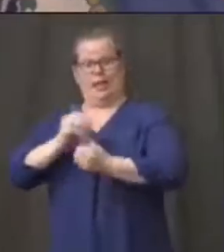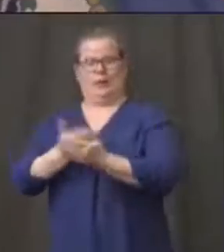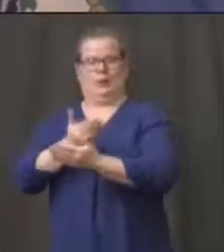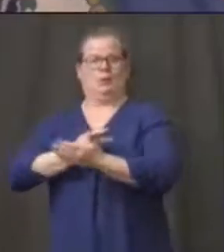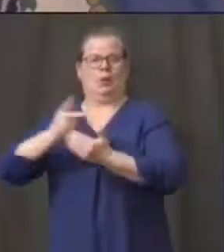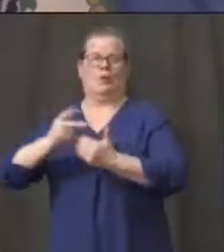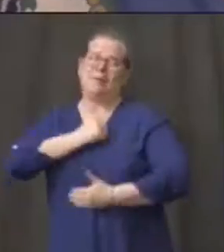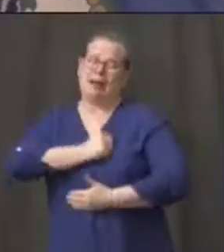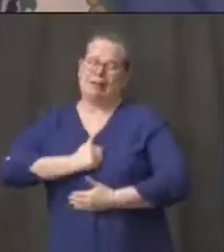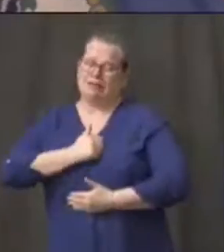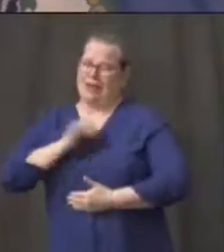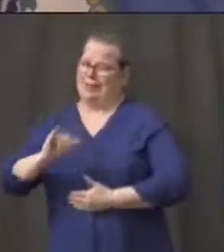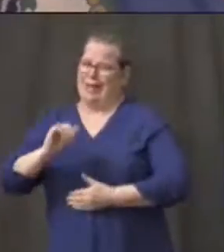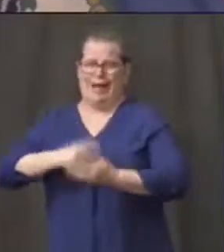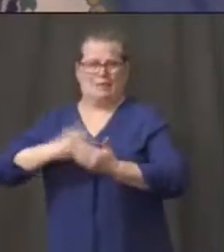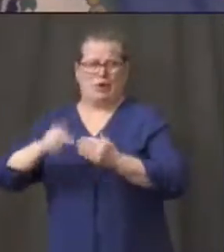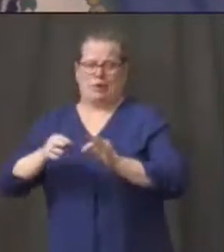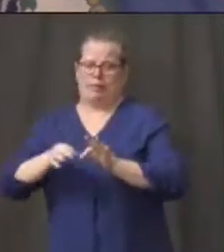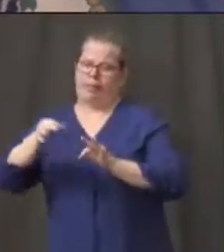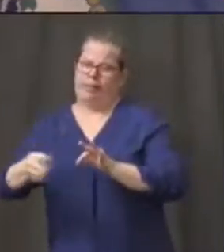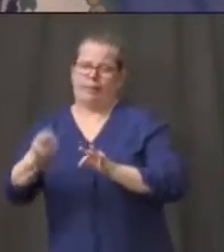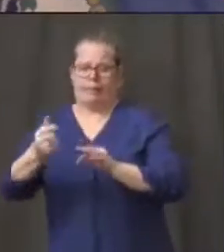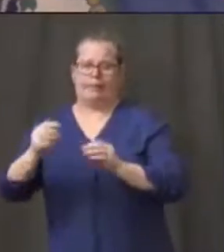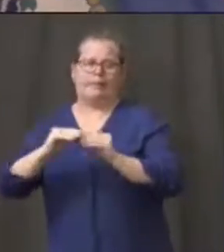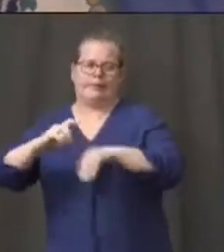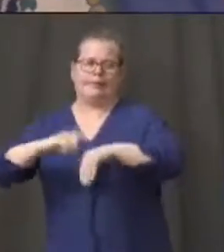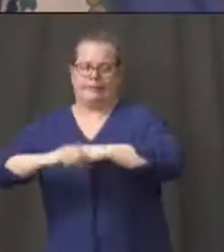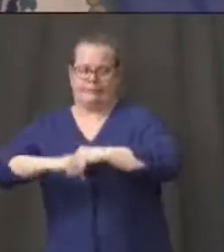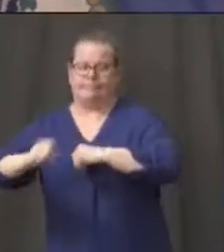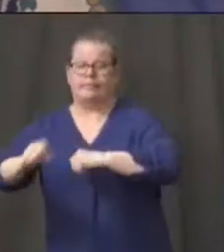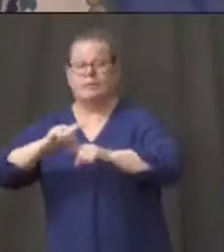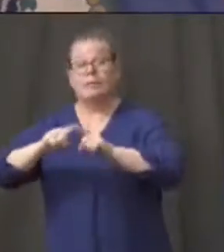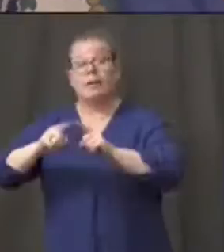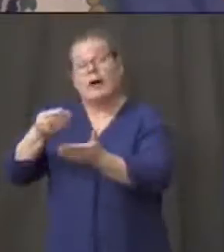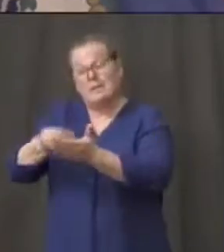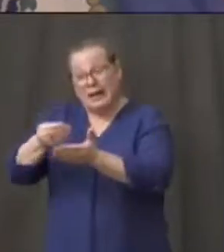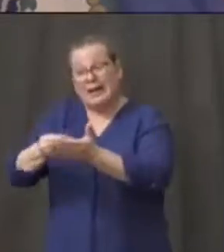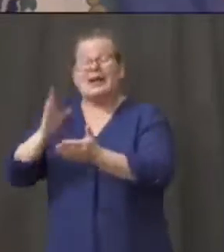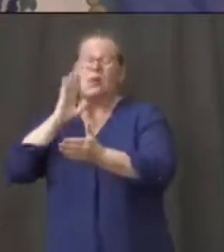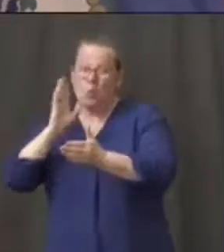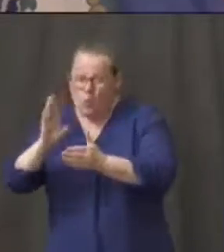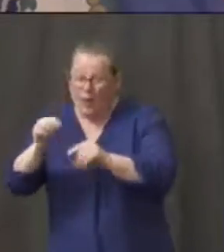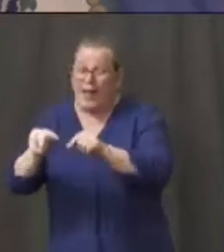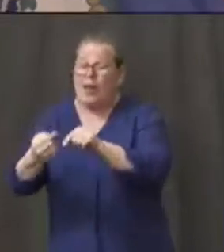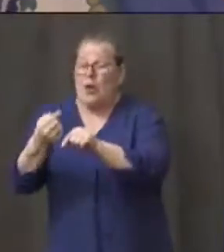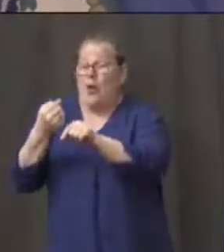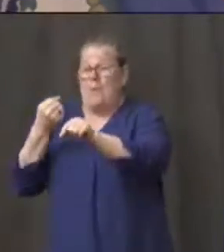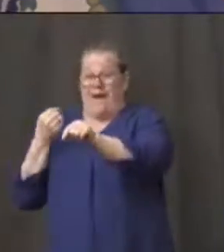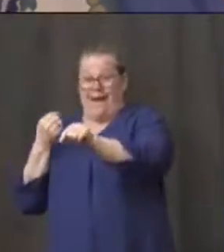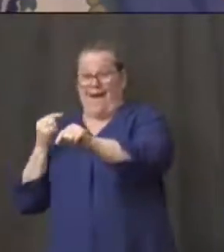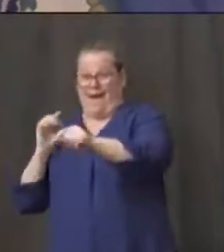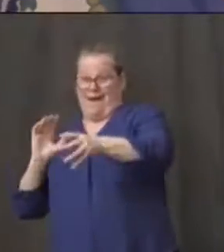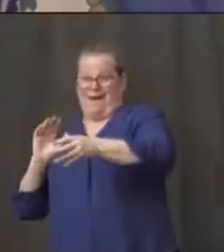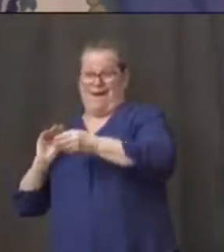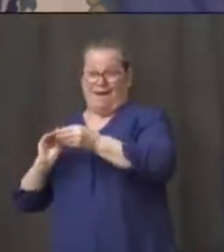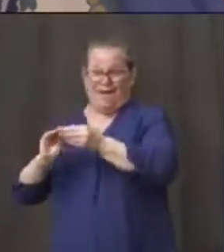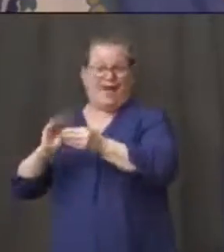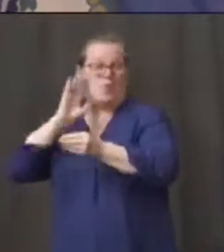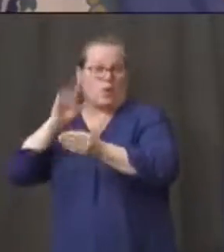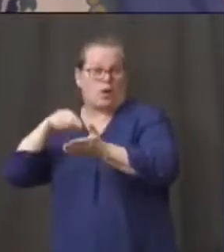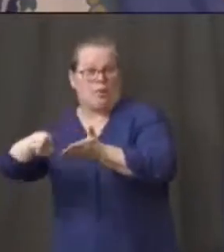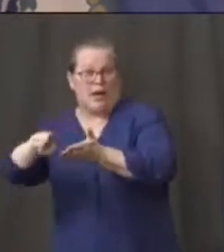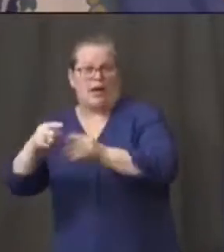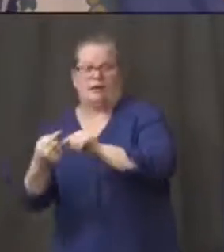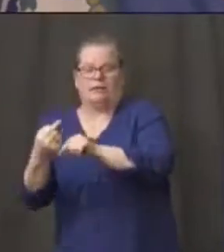longer still. But as I've said before, at least the money is retroactive. By the way, the federal government has sent out the $1